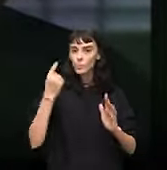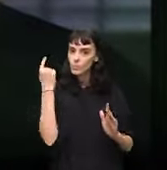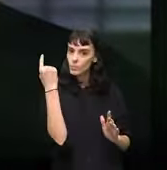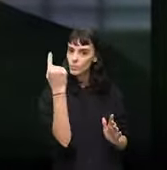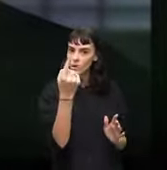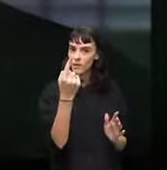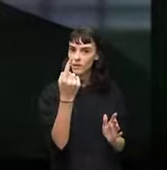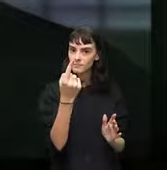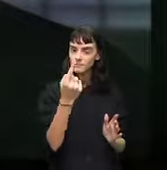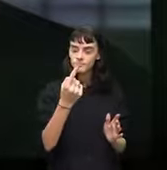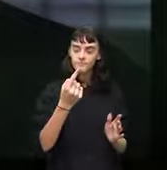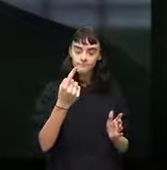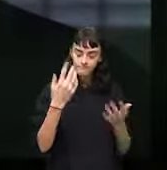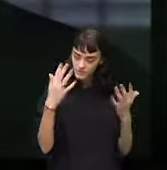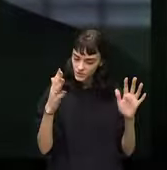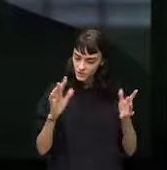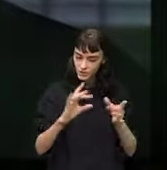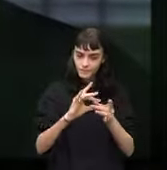it's done.